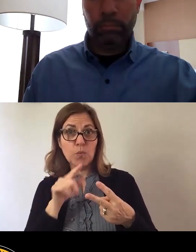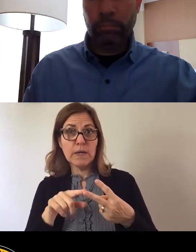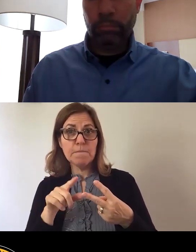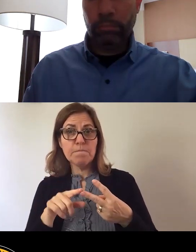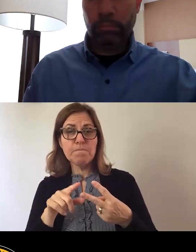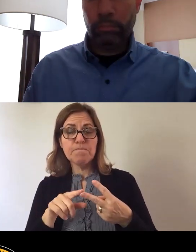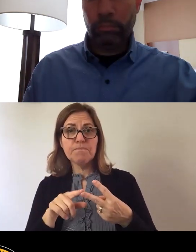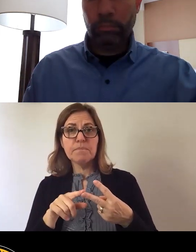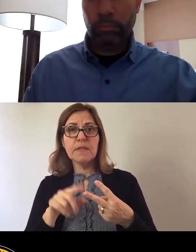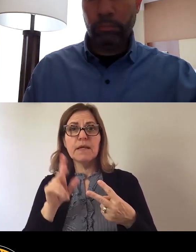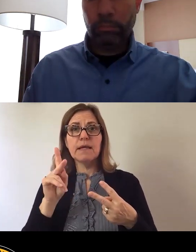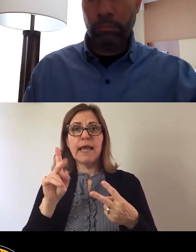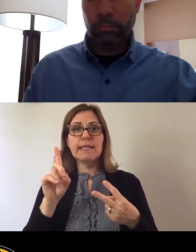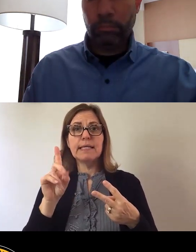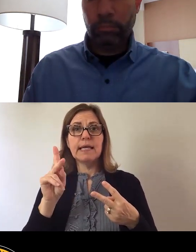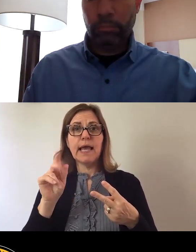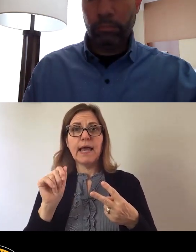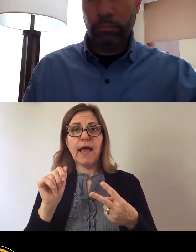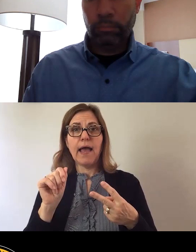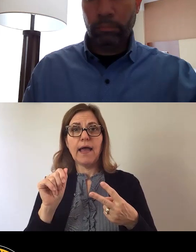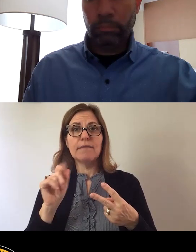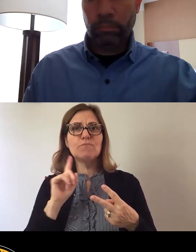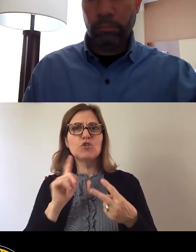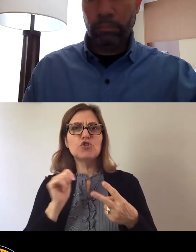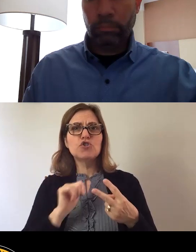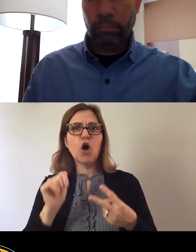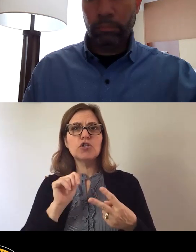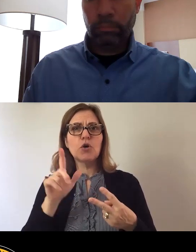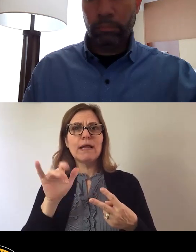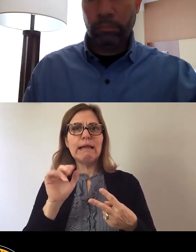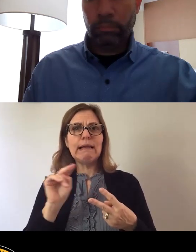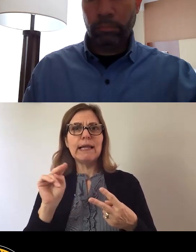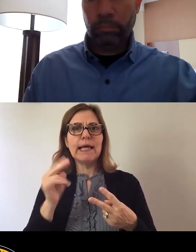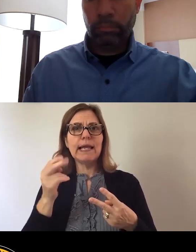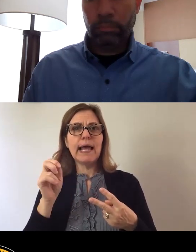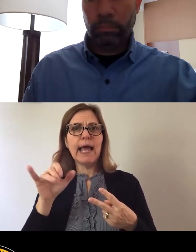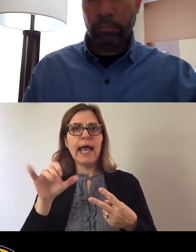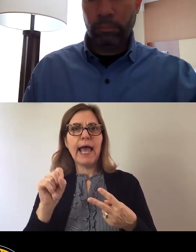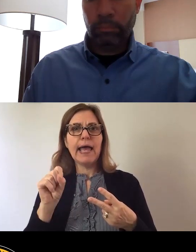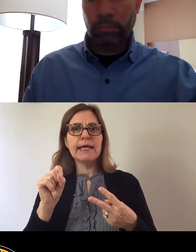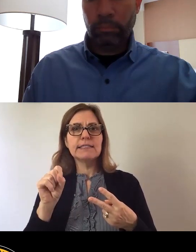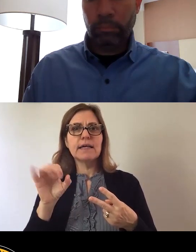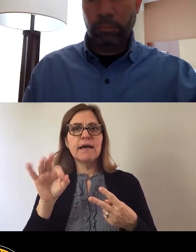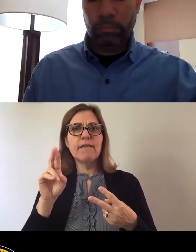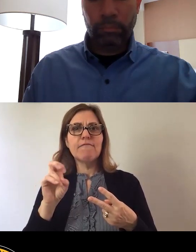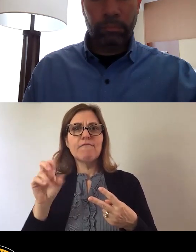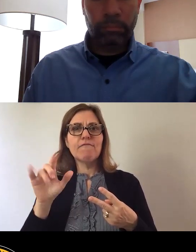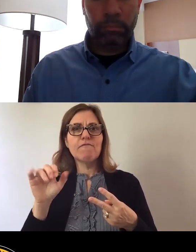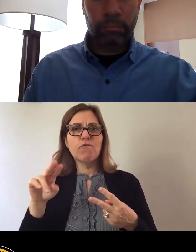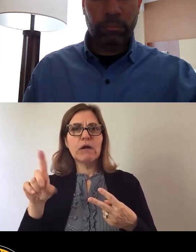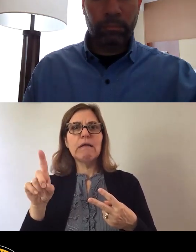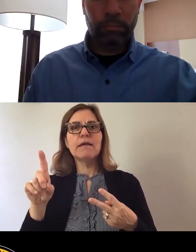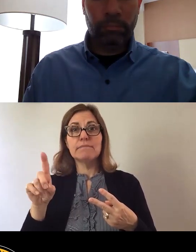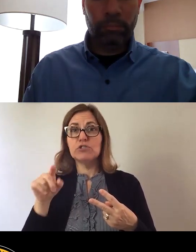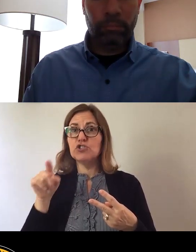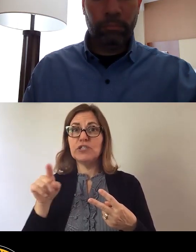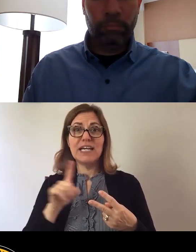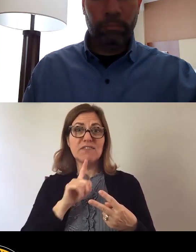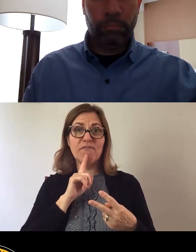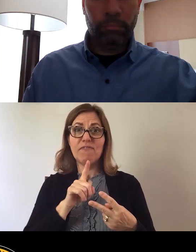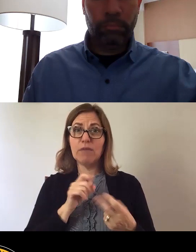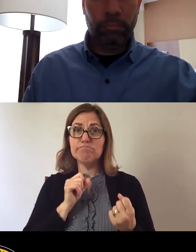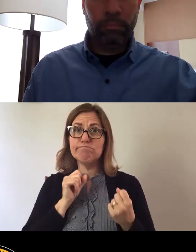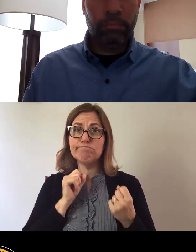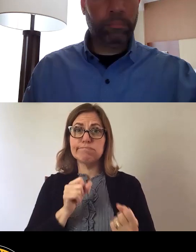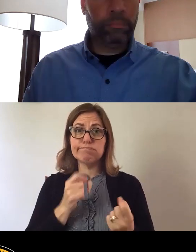KDKA's talk show host Lynn Hayes Freeland who has boldly said today at five o'clock